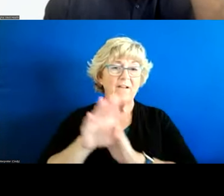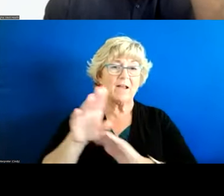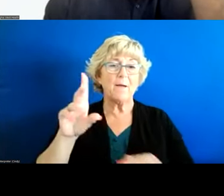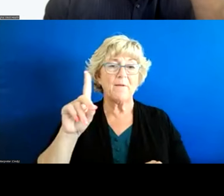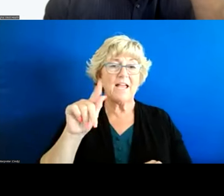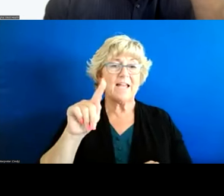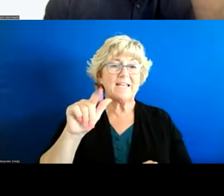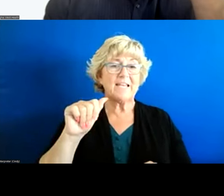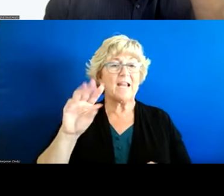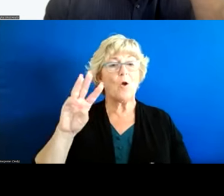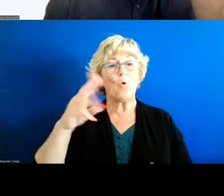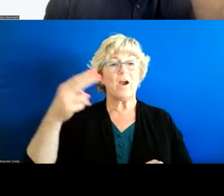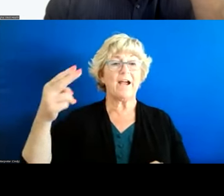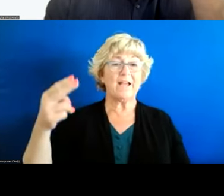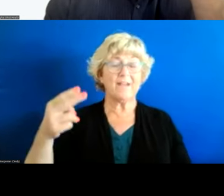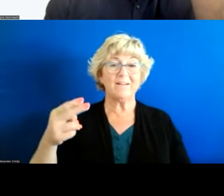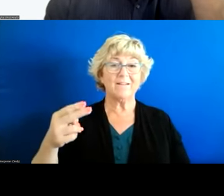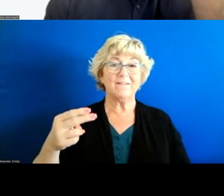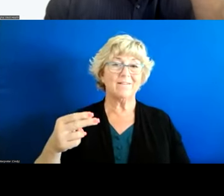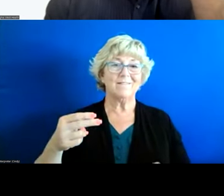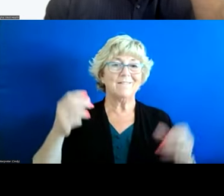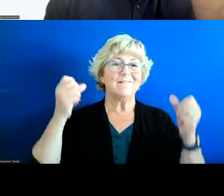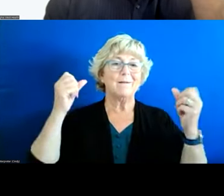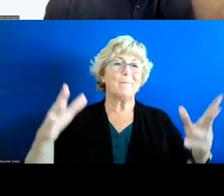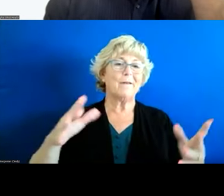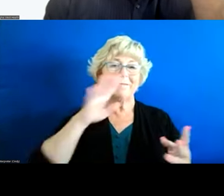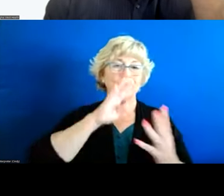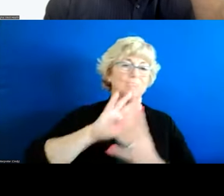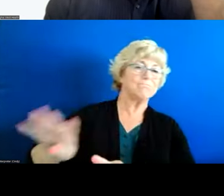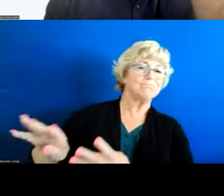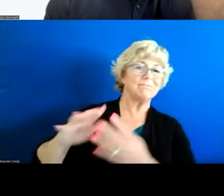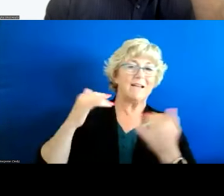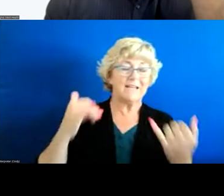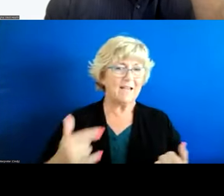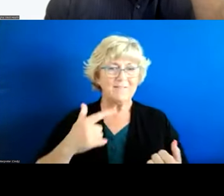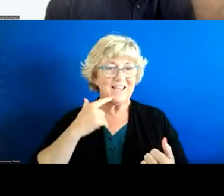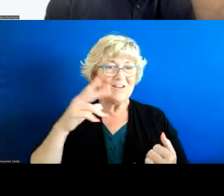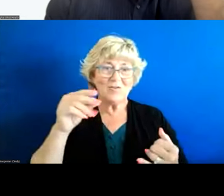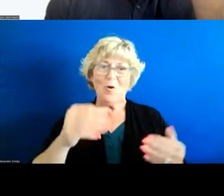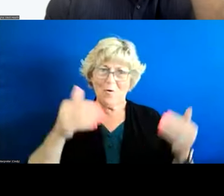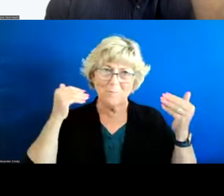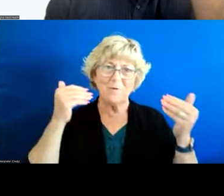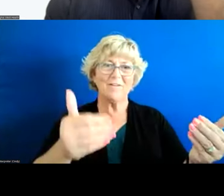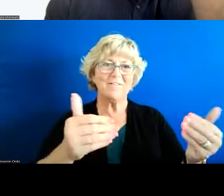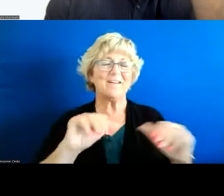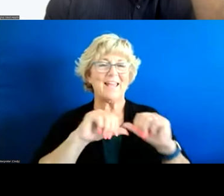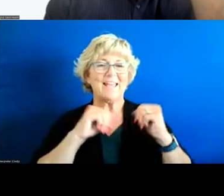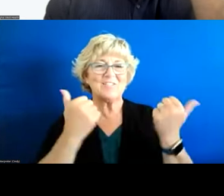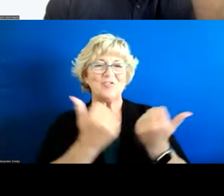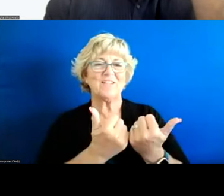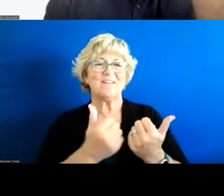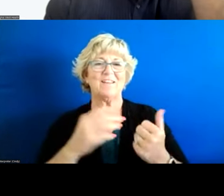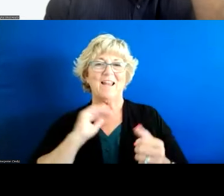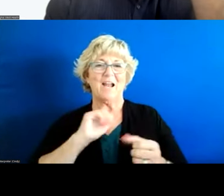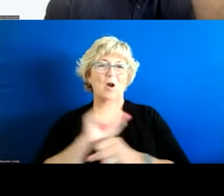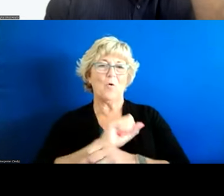warehouse which for years got zero traction at the state level and and now we're really seeing movement on that level agency and and in our